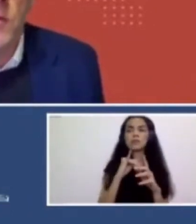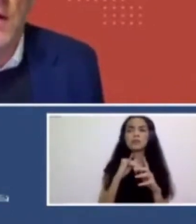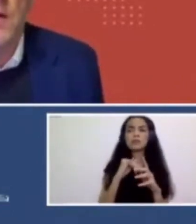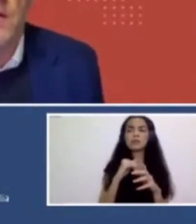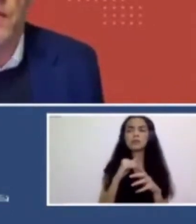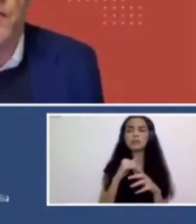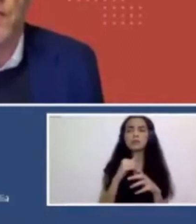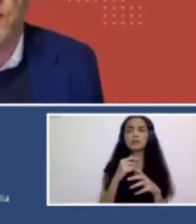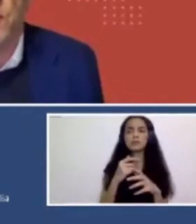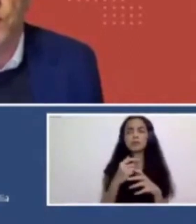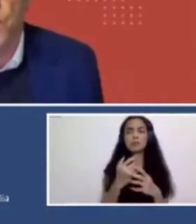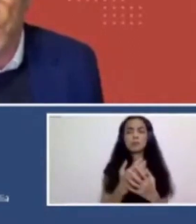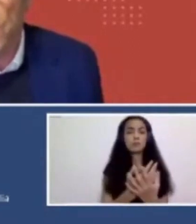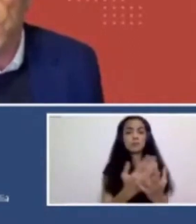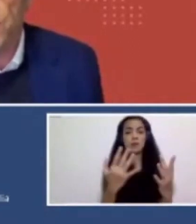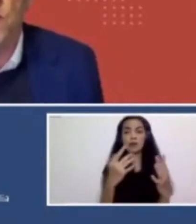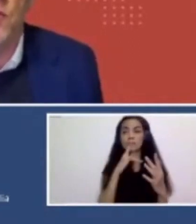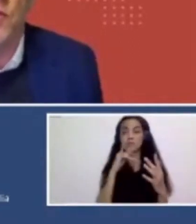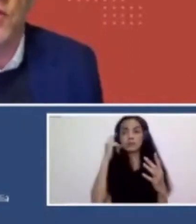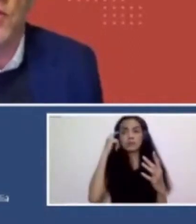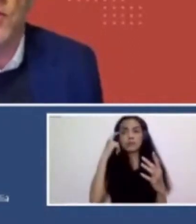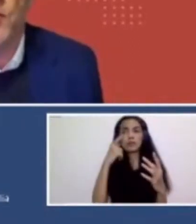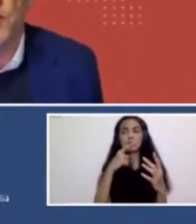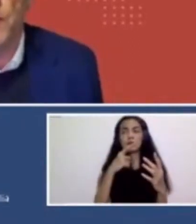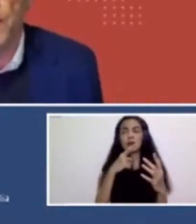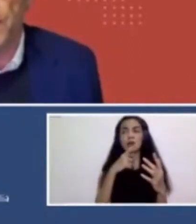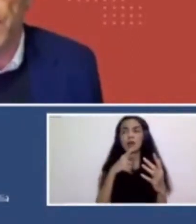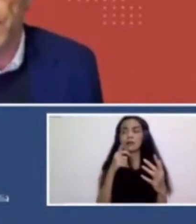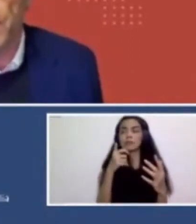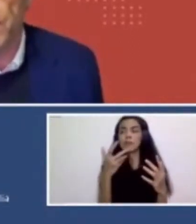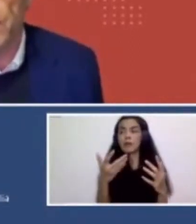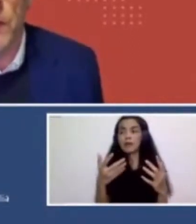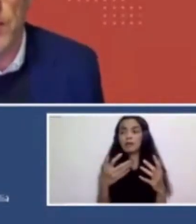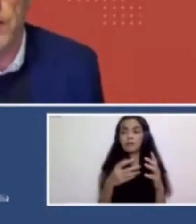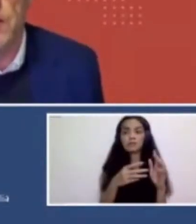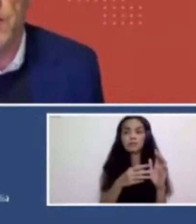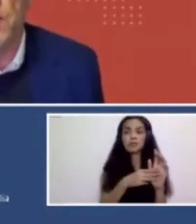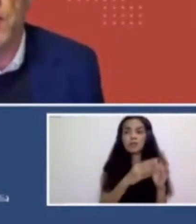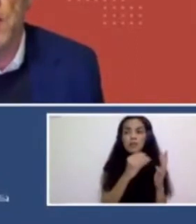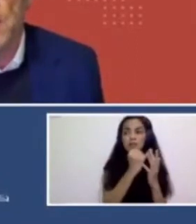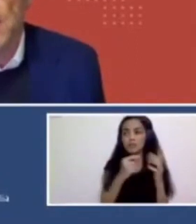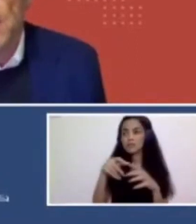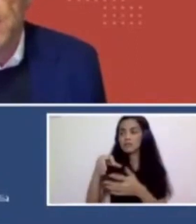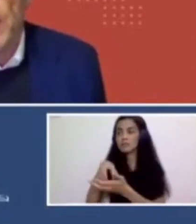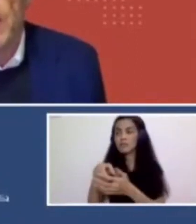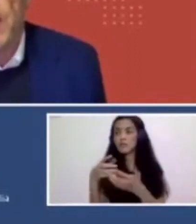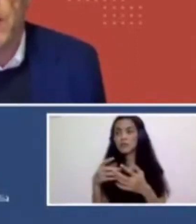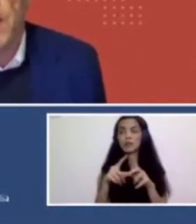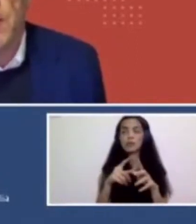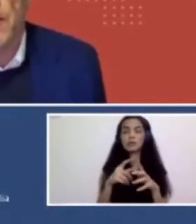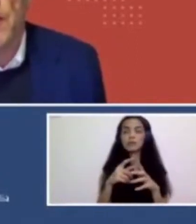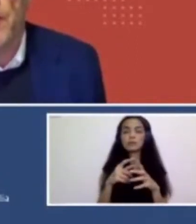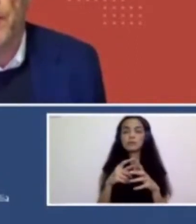um, construct new narratives, to draw attention to, you know, urgent problems, both socially, environmentally, and so on. You know,